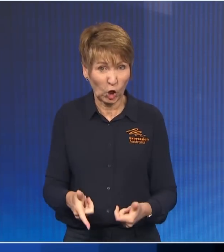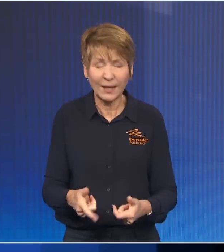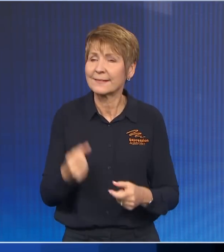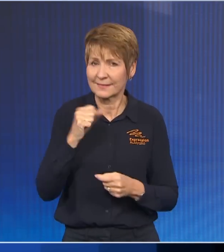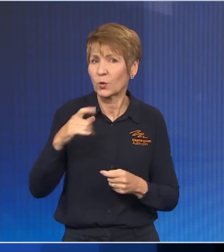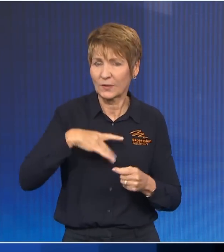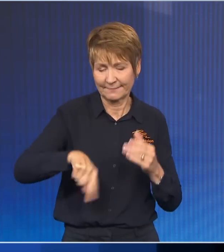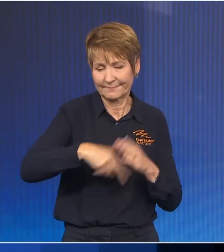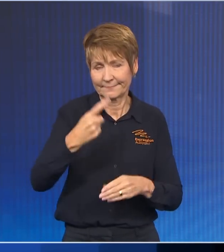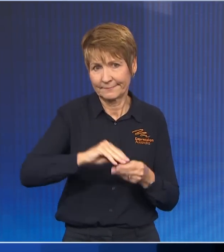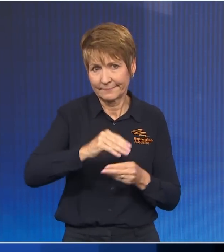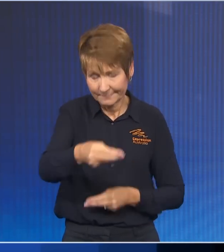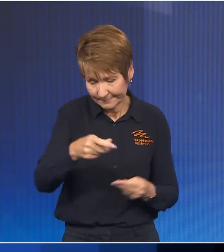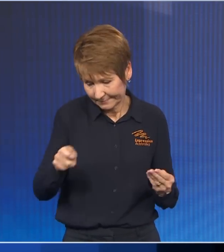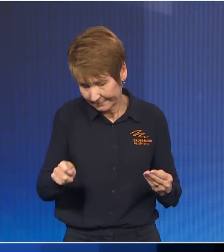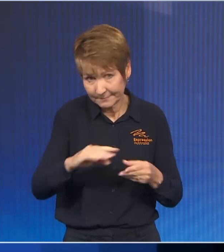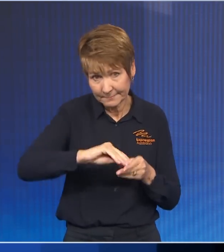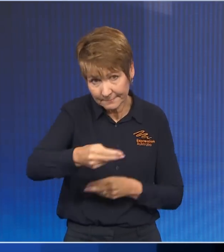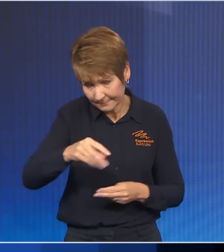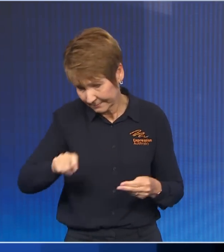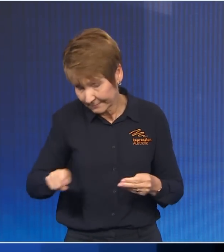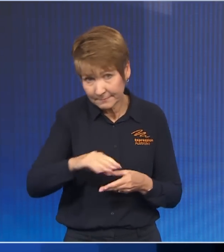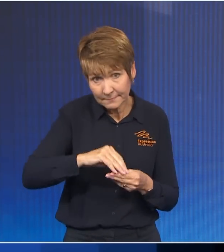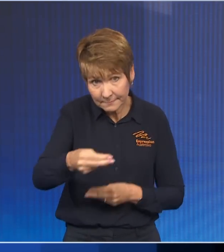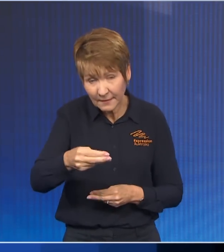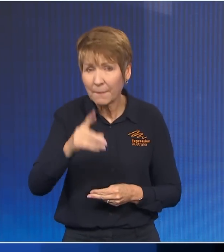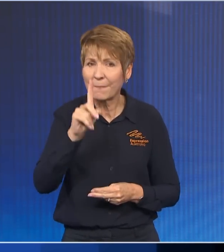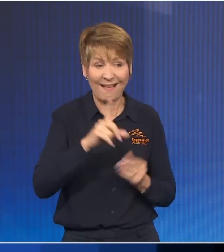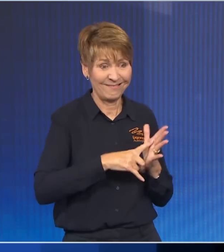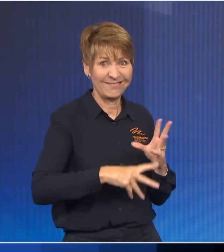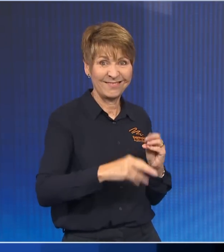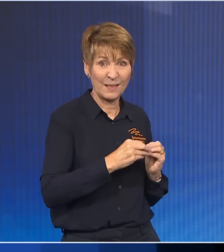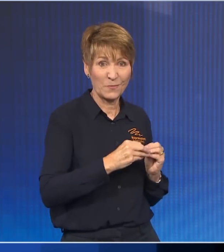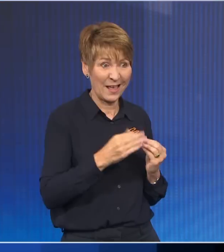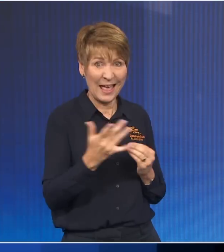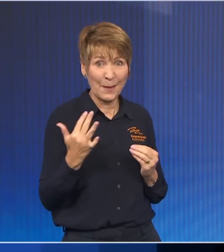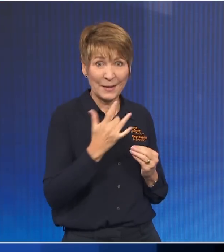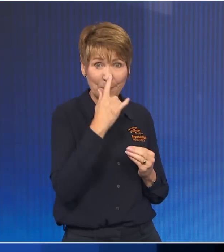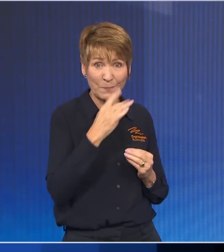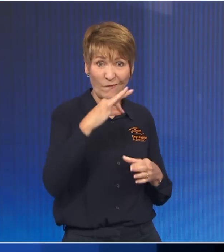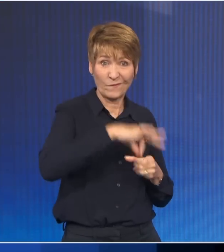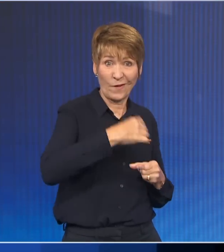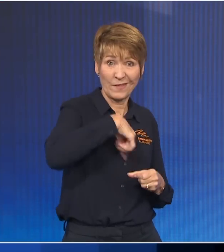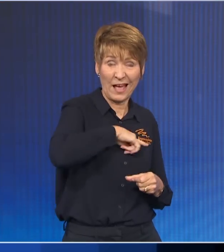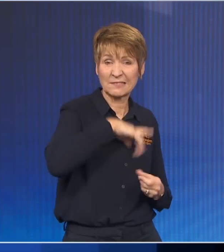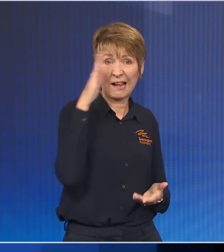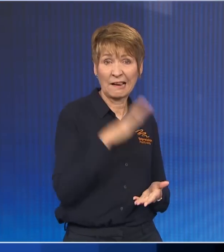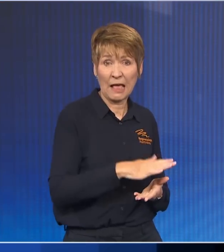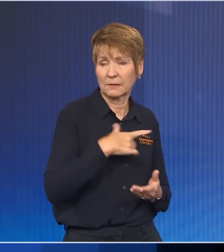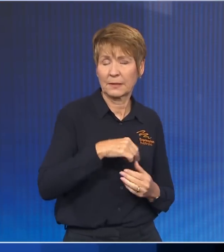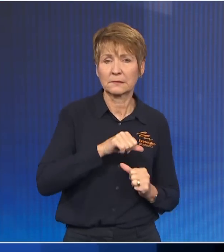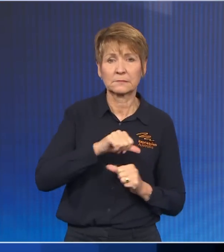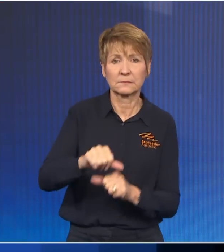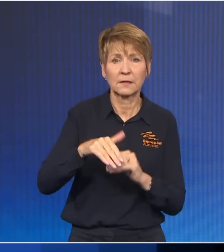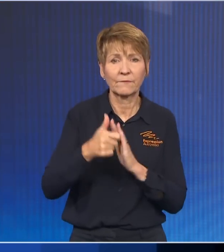The Liberal Party vote has clearly been reduced. And on that basis, CURTAN at the moment is incredibly tight.